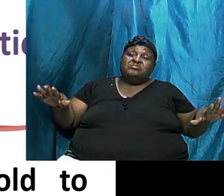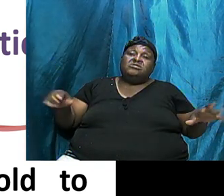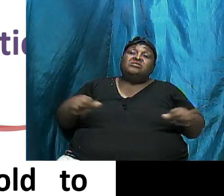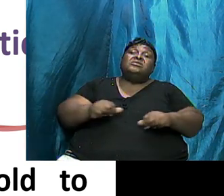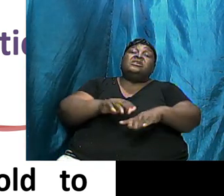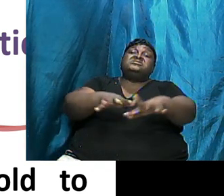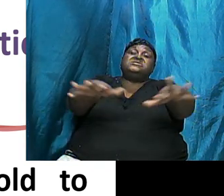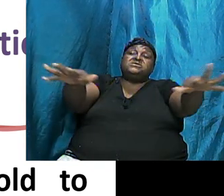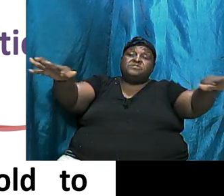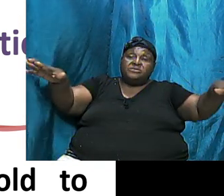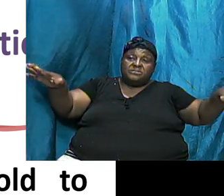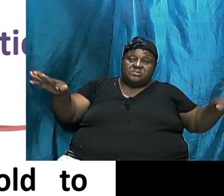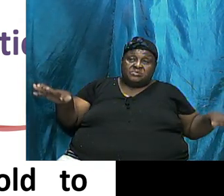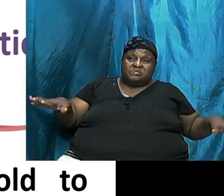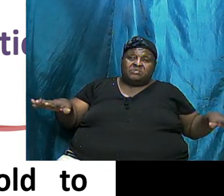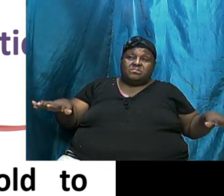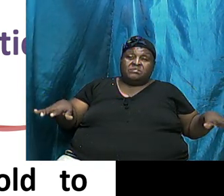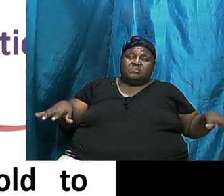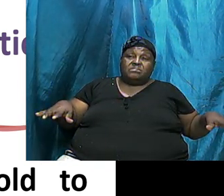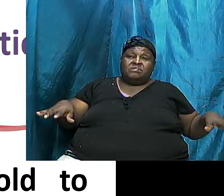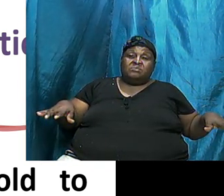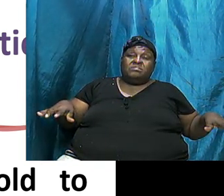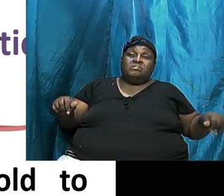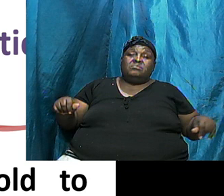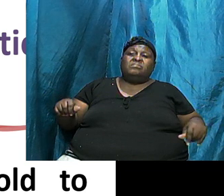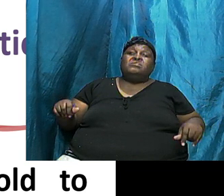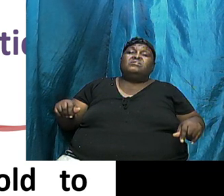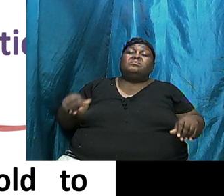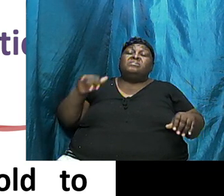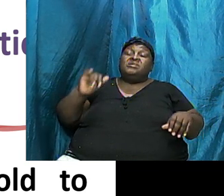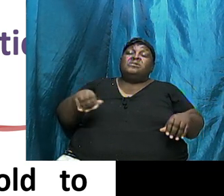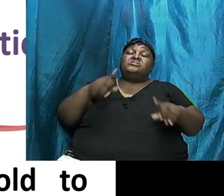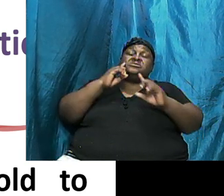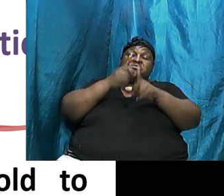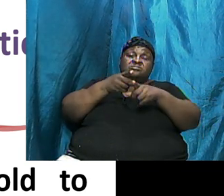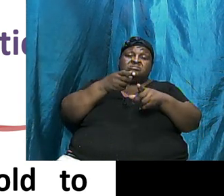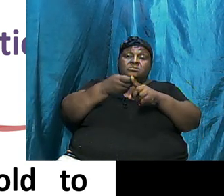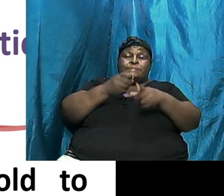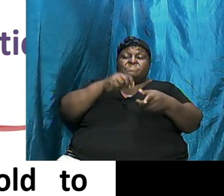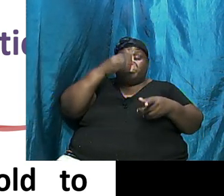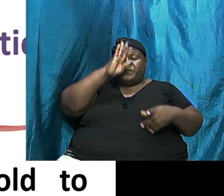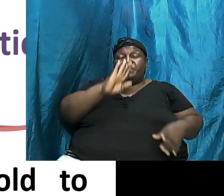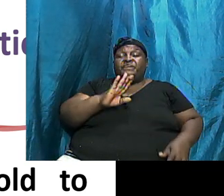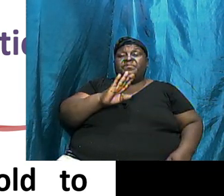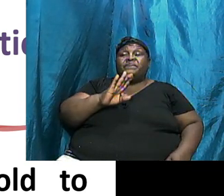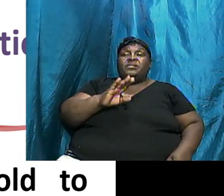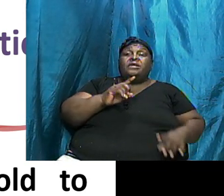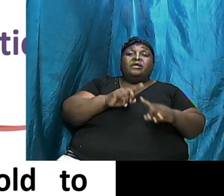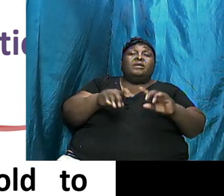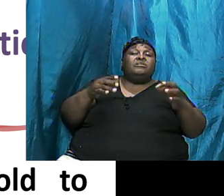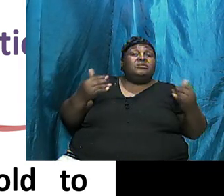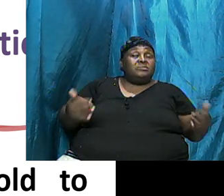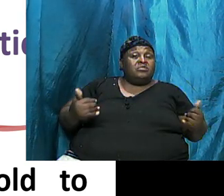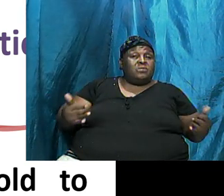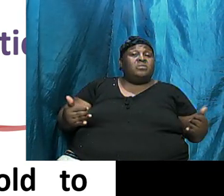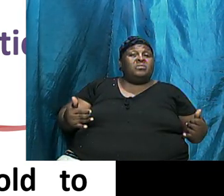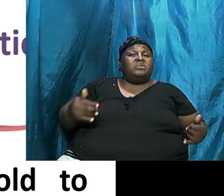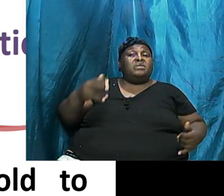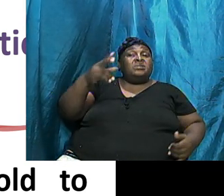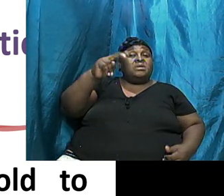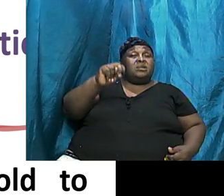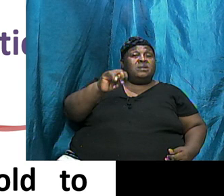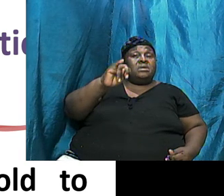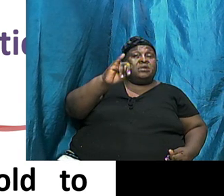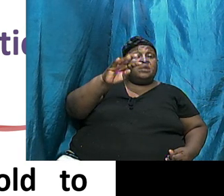Out That Was The Instruction From God But Now Nimrod Came On The